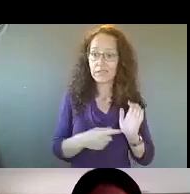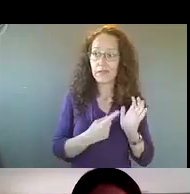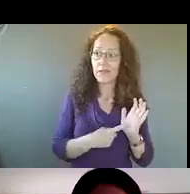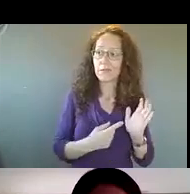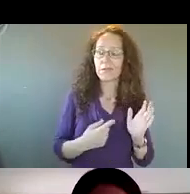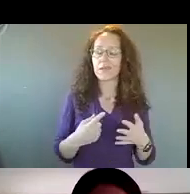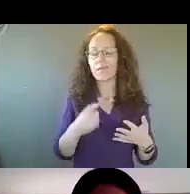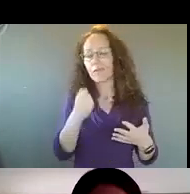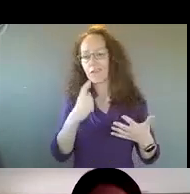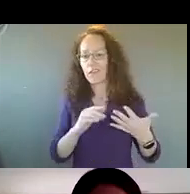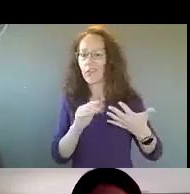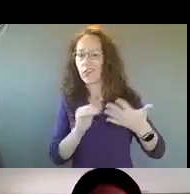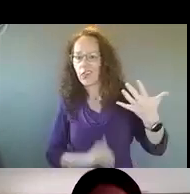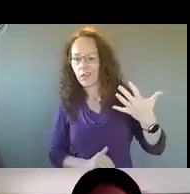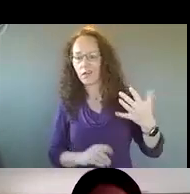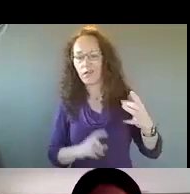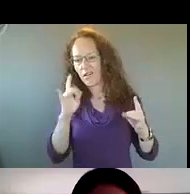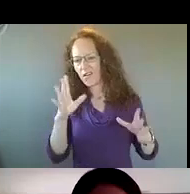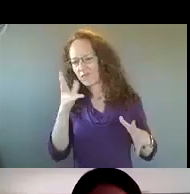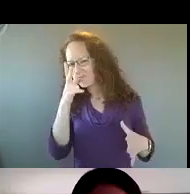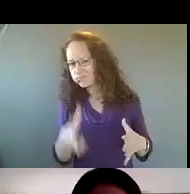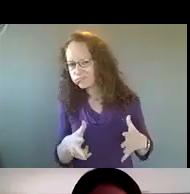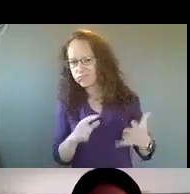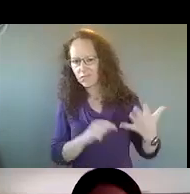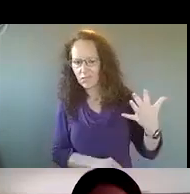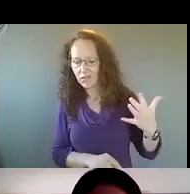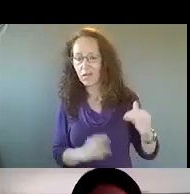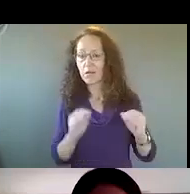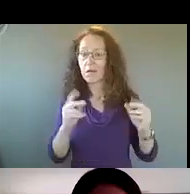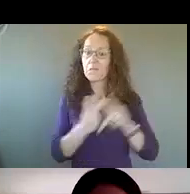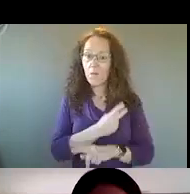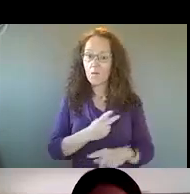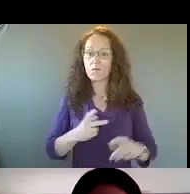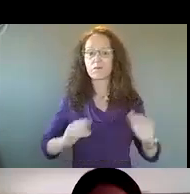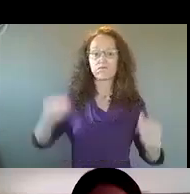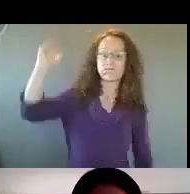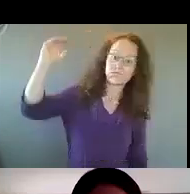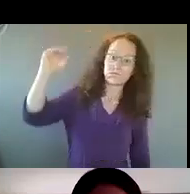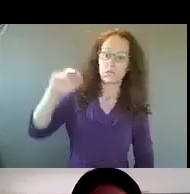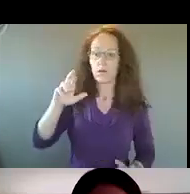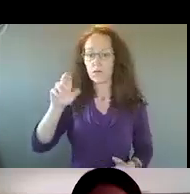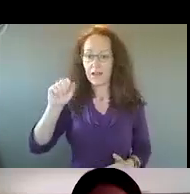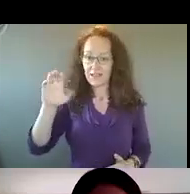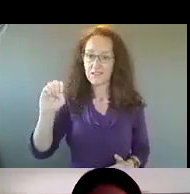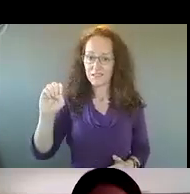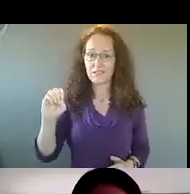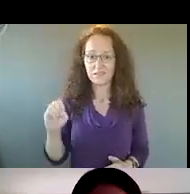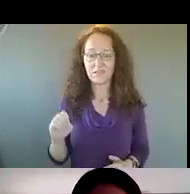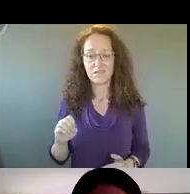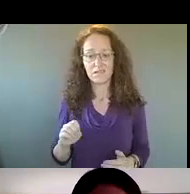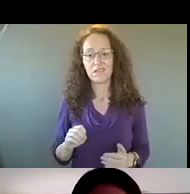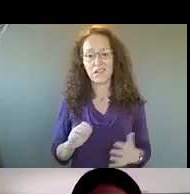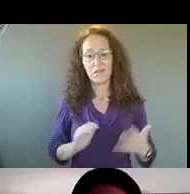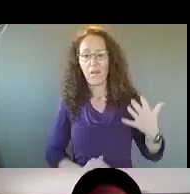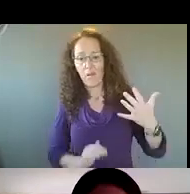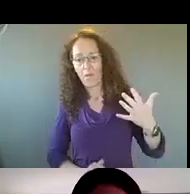worst or, you know, kind of near the bottom for our racial disparities. So really, um, it's not to give preference to